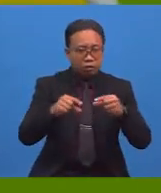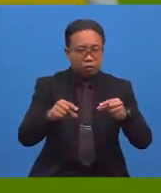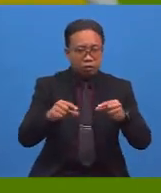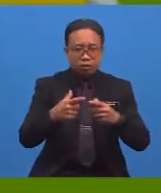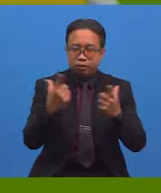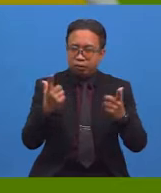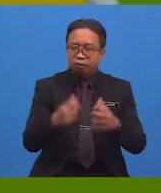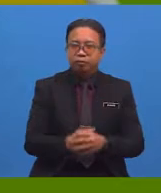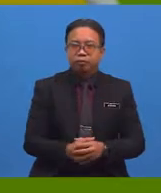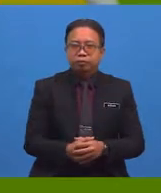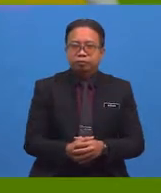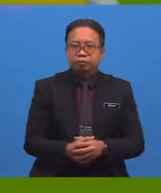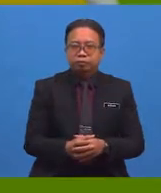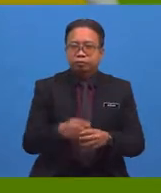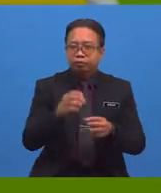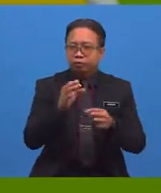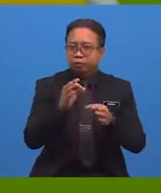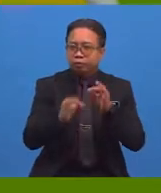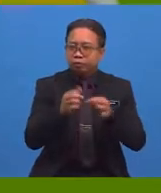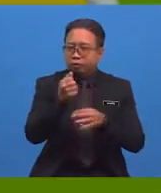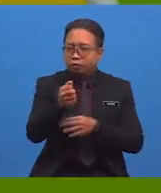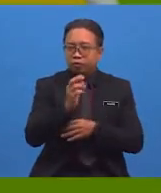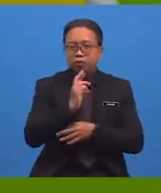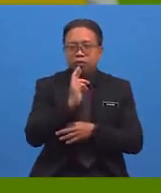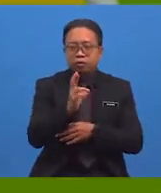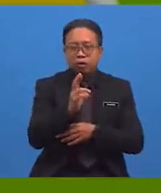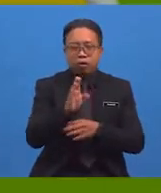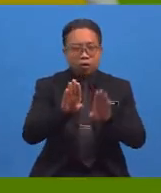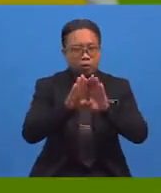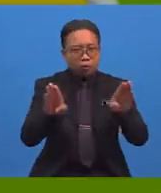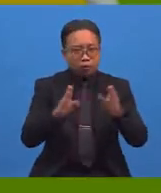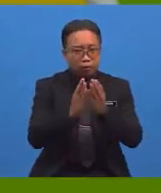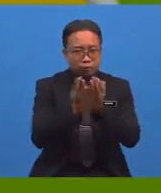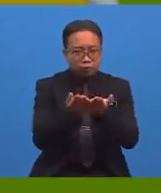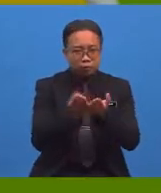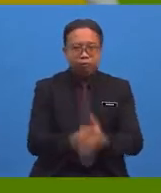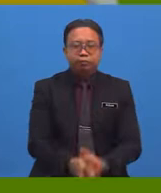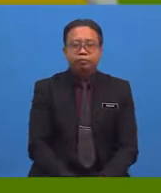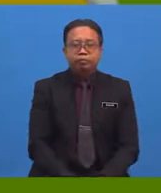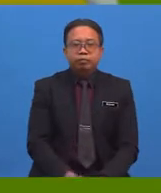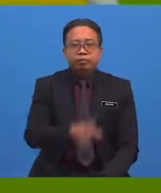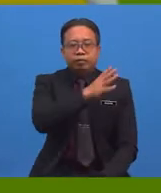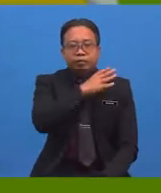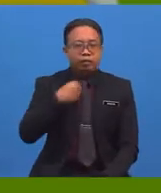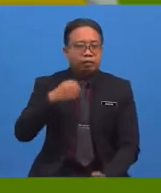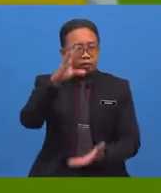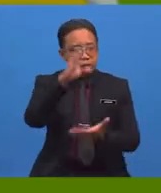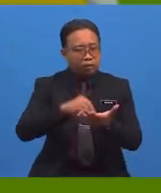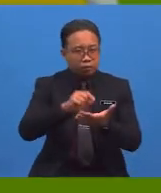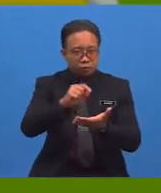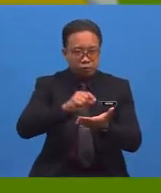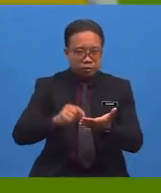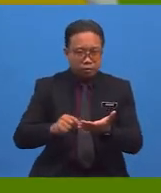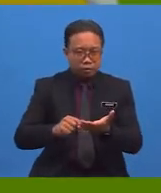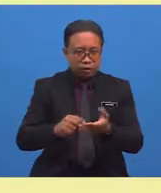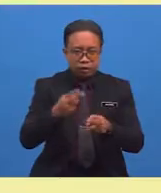game boys and girls? Well, if you are, why don't you open that notebook of yours and grab your